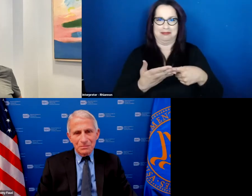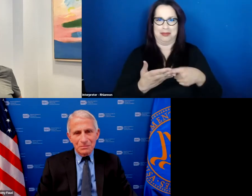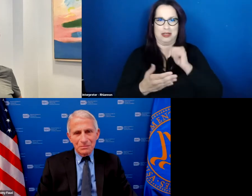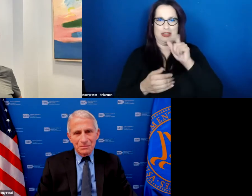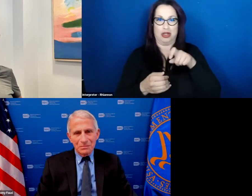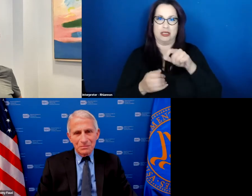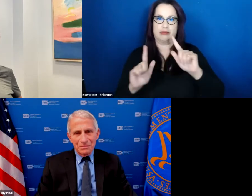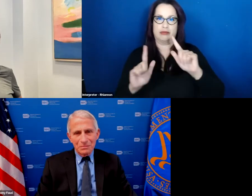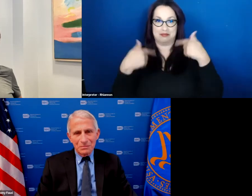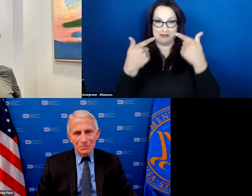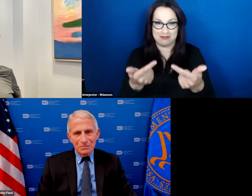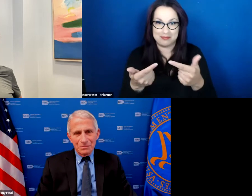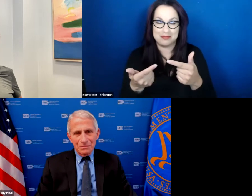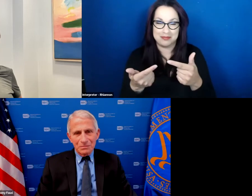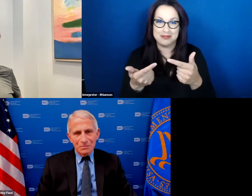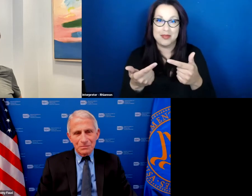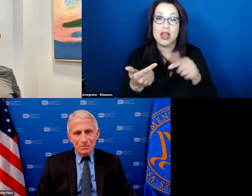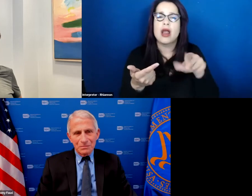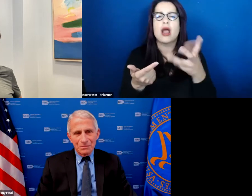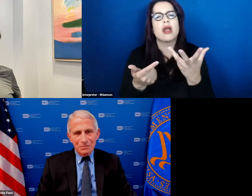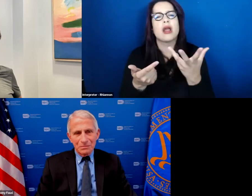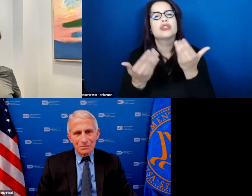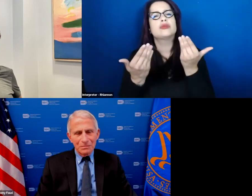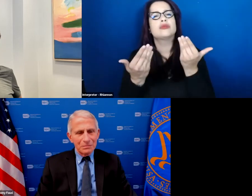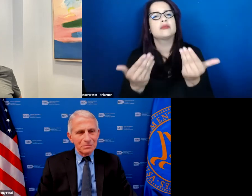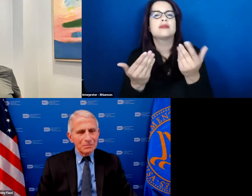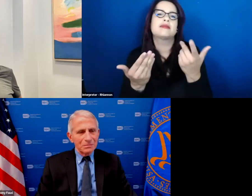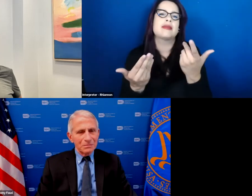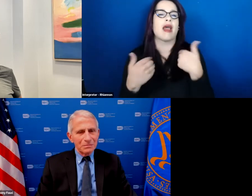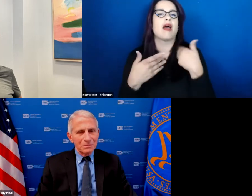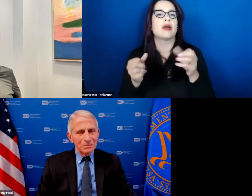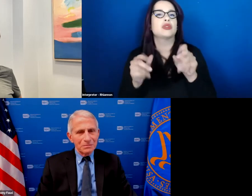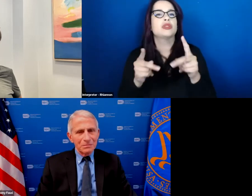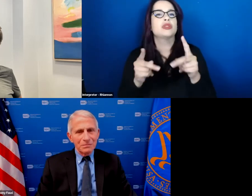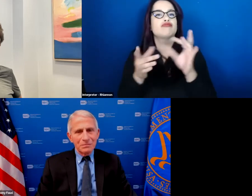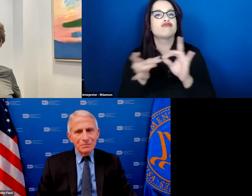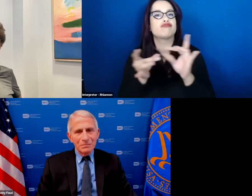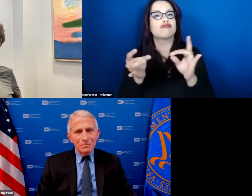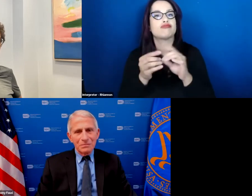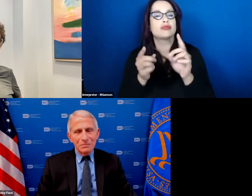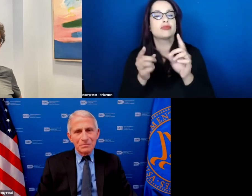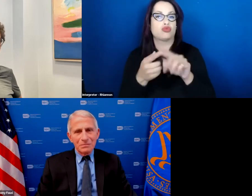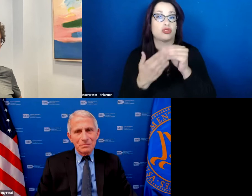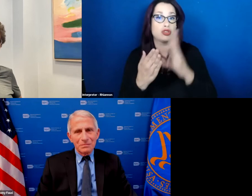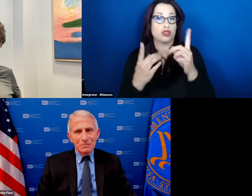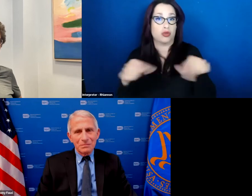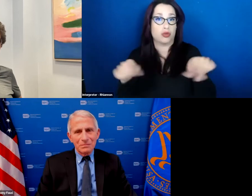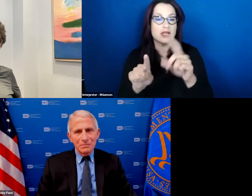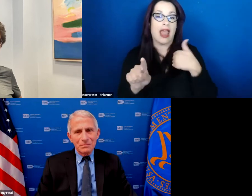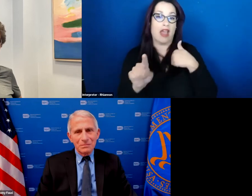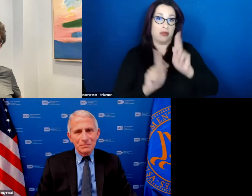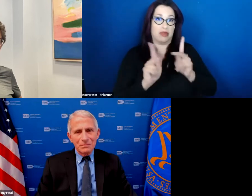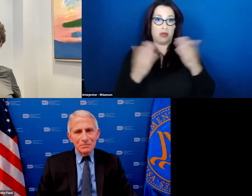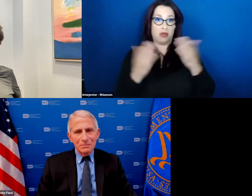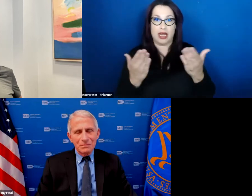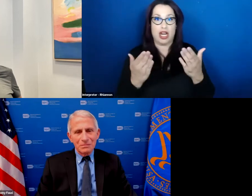floor over to you uh to give you a chance to just make some comments to the students we have folks here ranging from